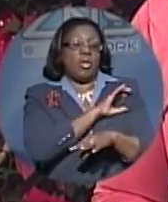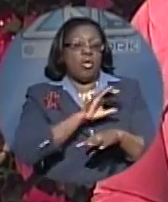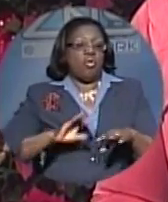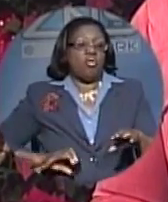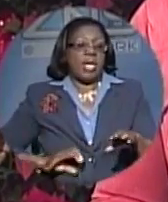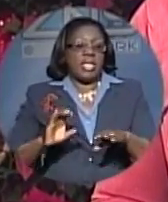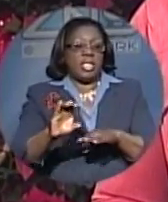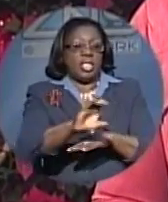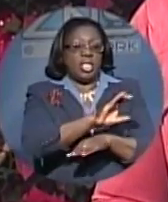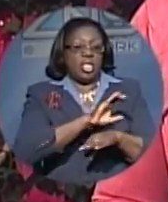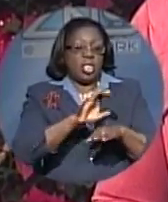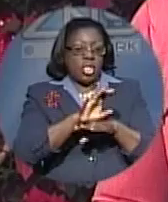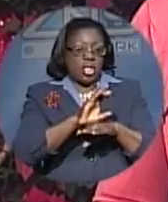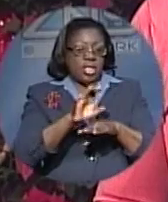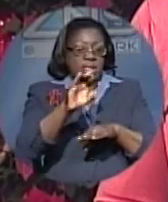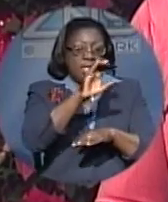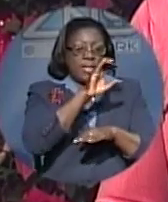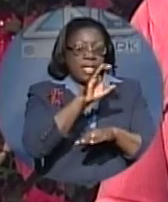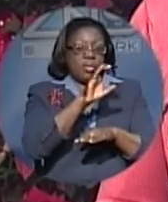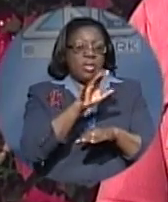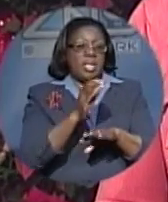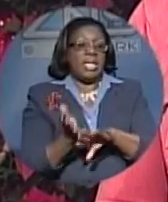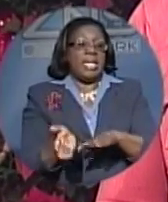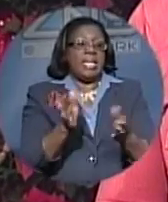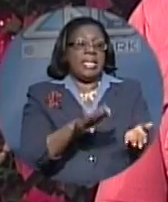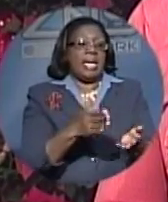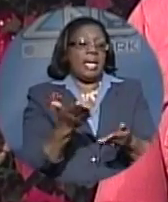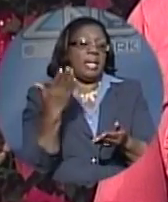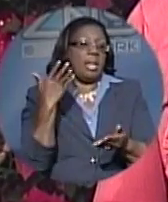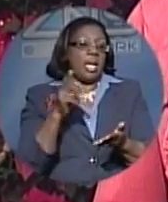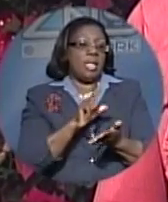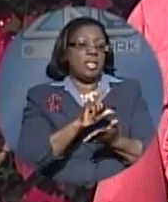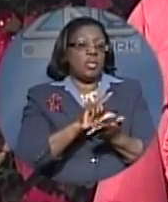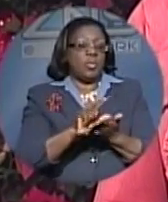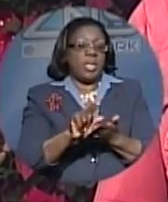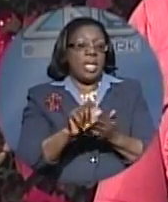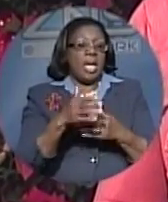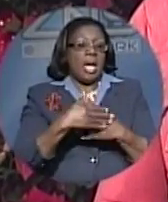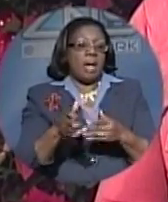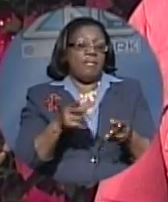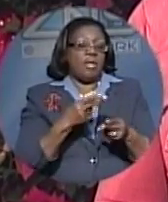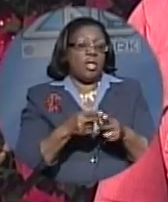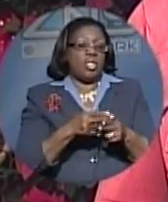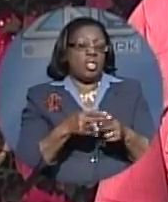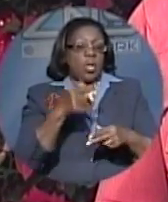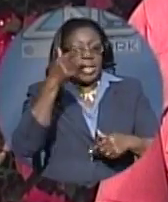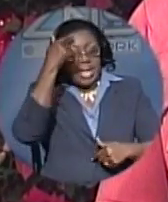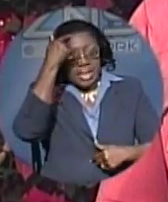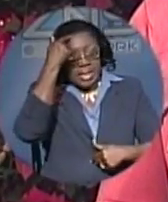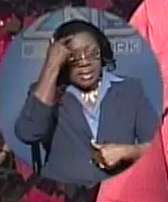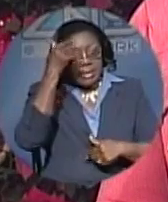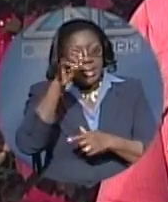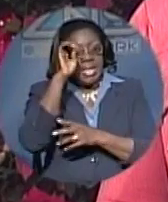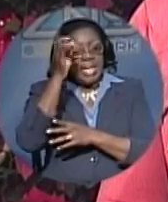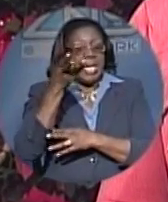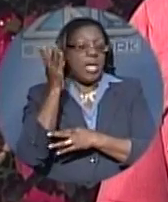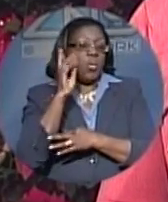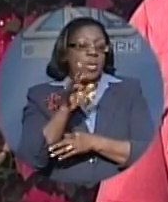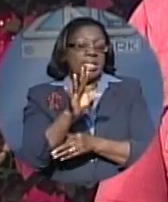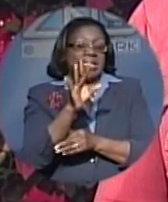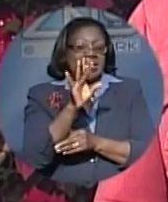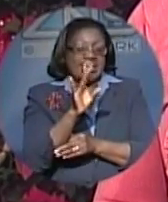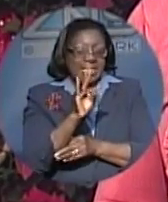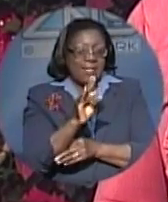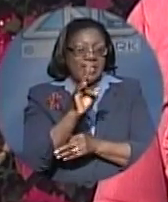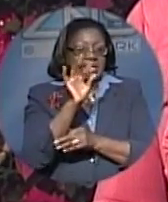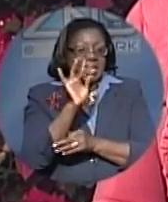Parish died last Saturday after experiencing a short illness. Canon Roach was 78 and had spent the last 54 years in